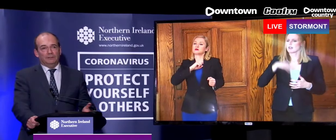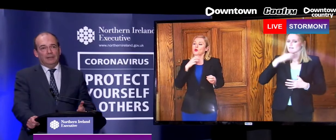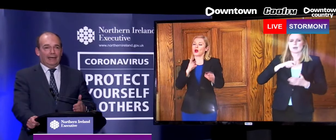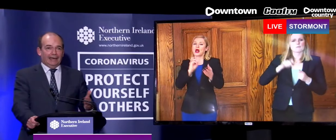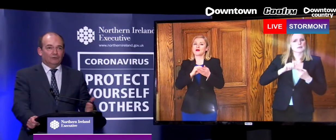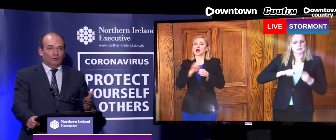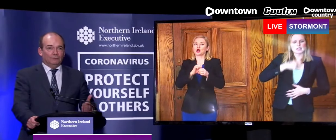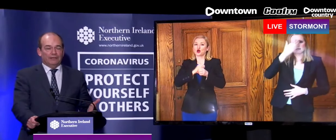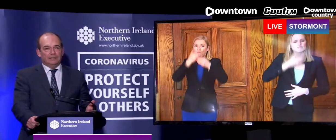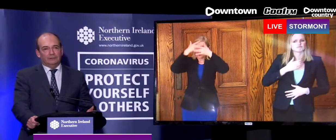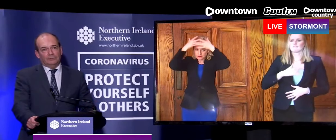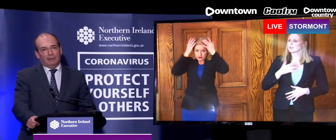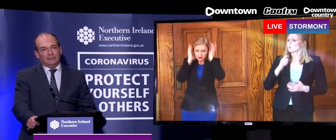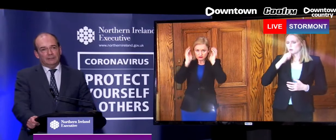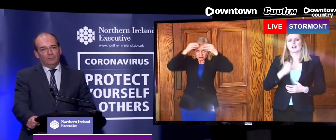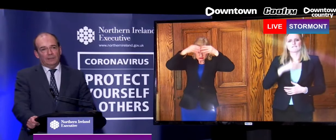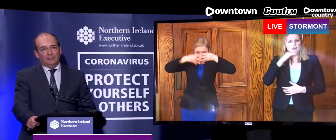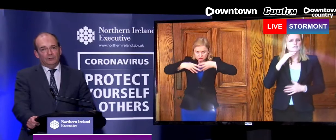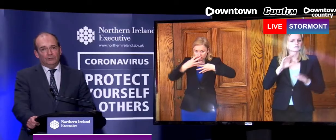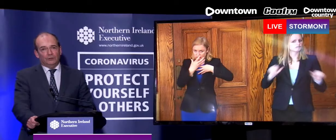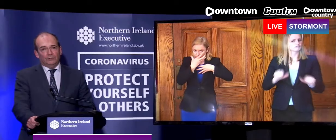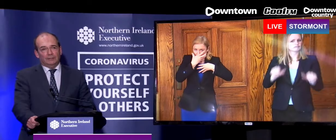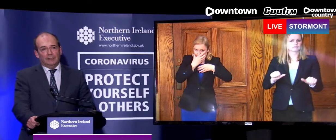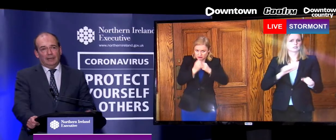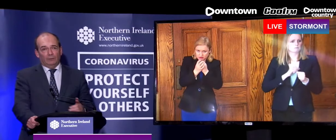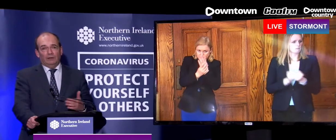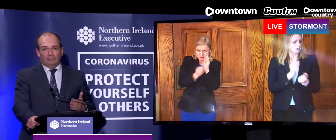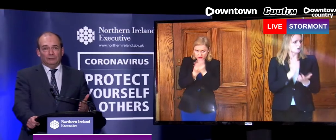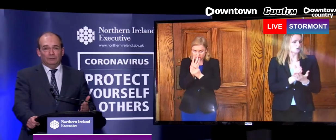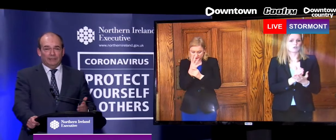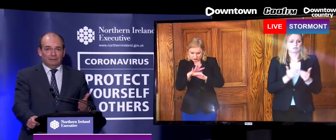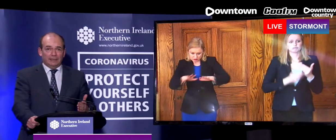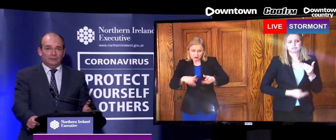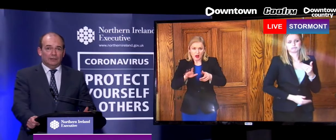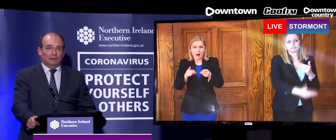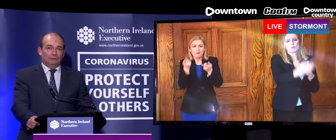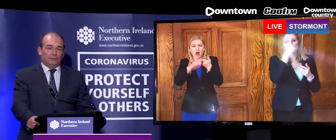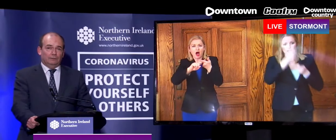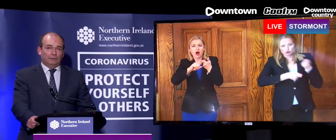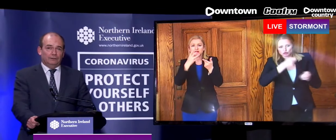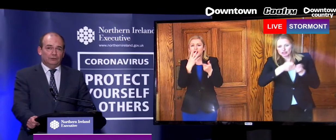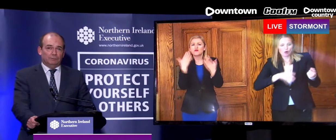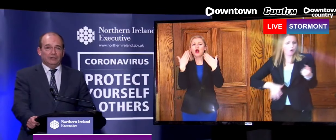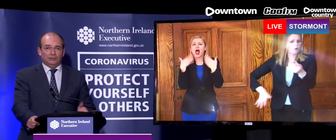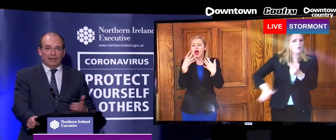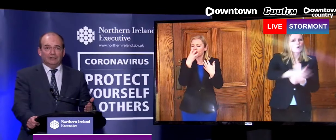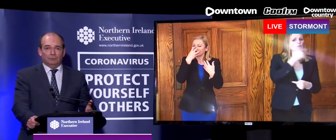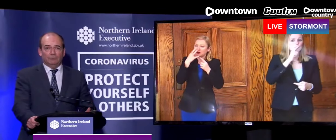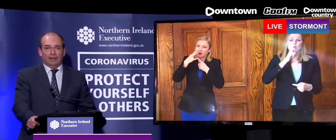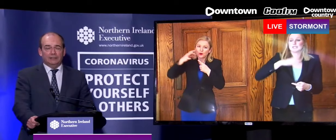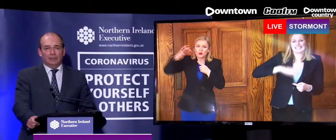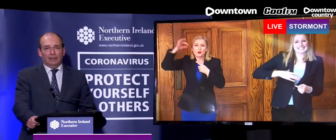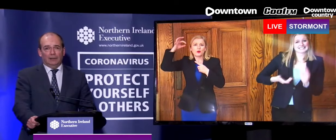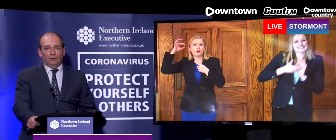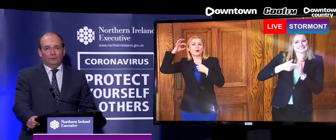equipment and all of the ventilator capacity that we need to ensure that we are able to meet the needs of individual patients and